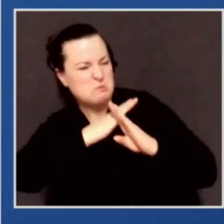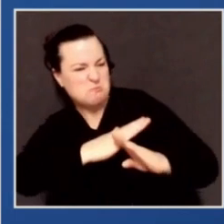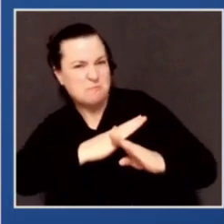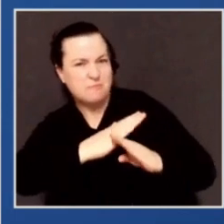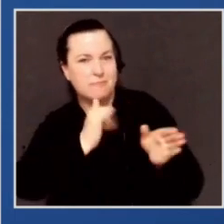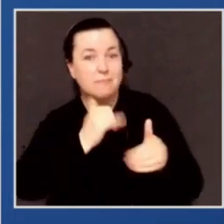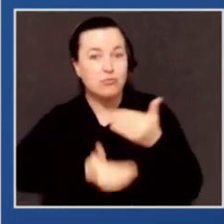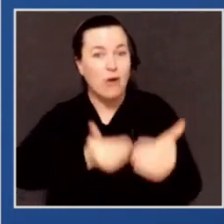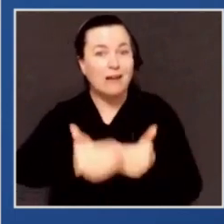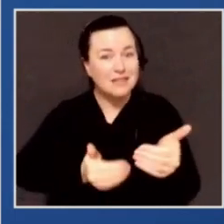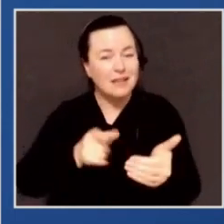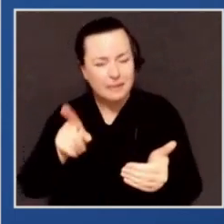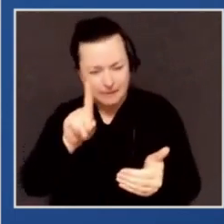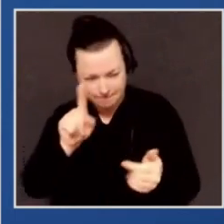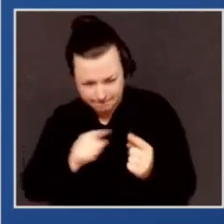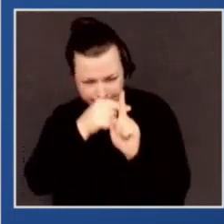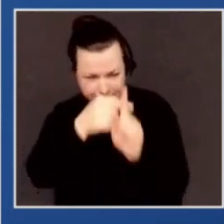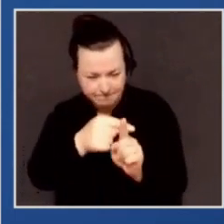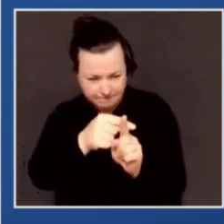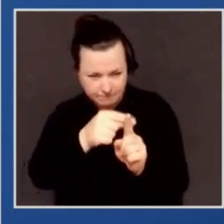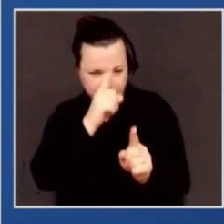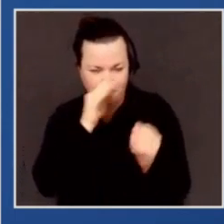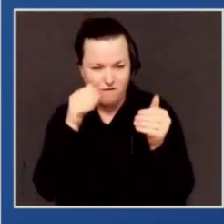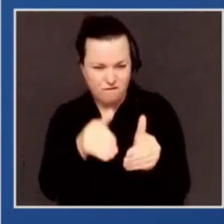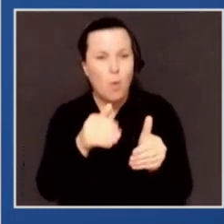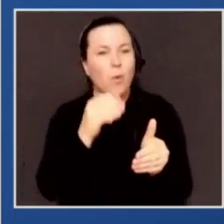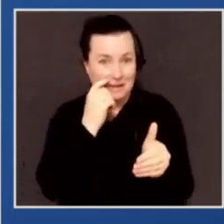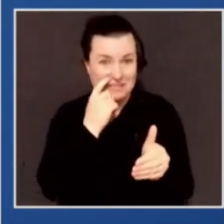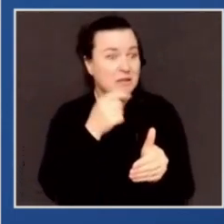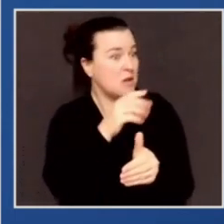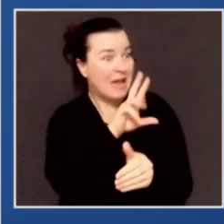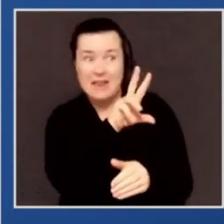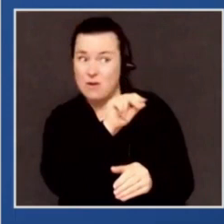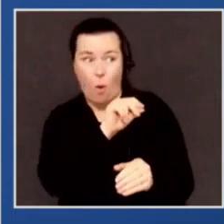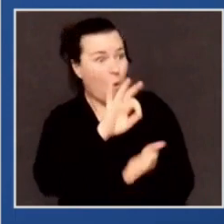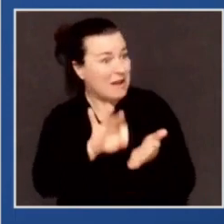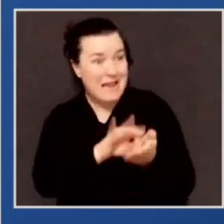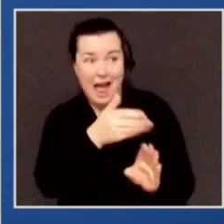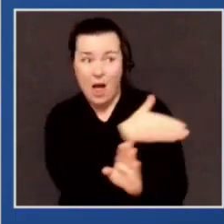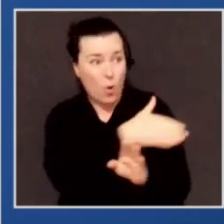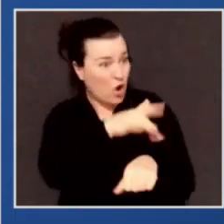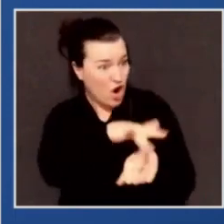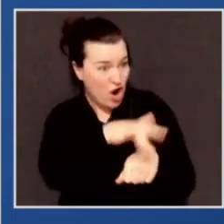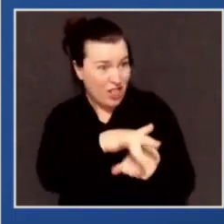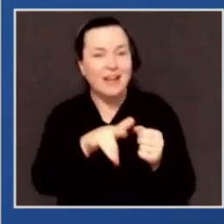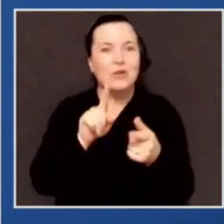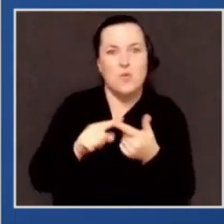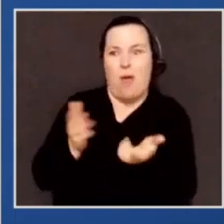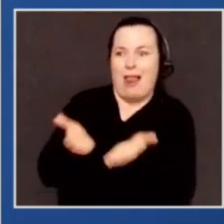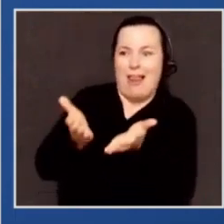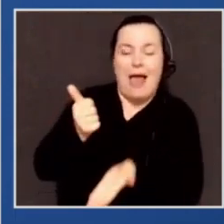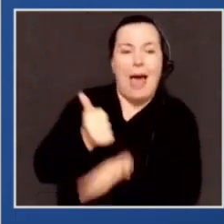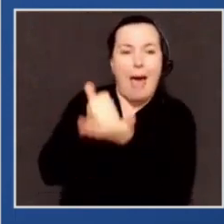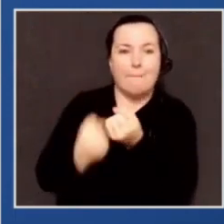precise effort to set up the claim that the president was making yesterday, that somehow there was some large number of